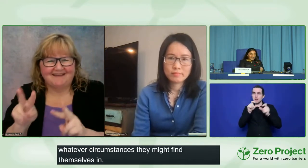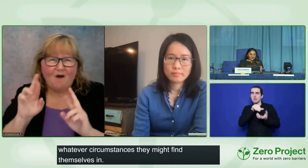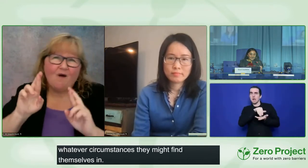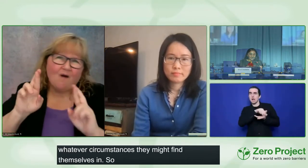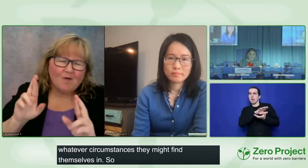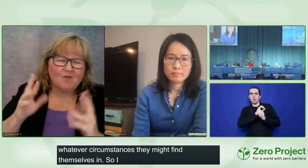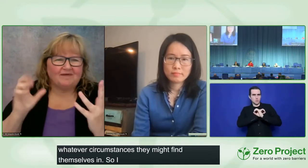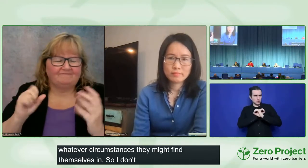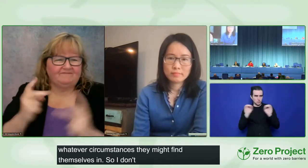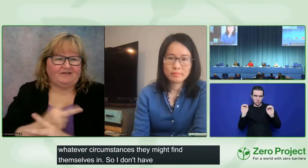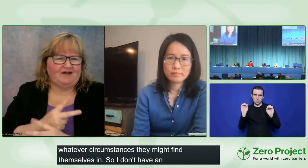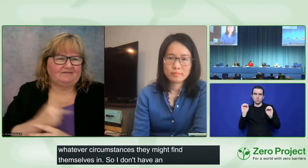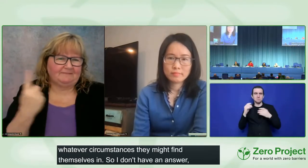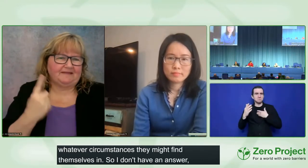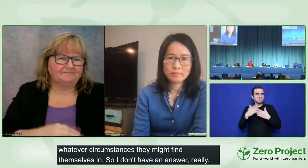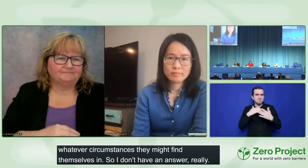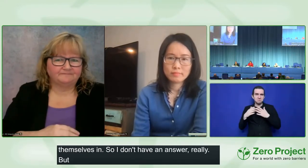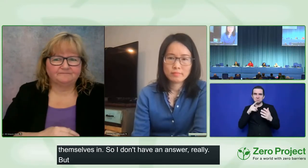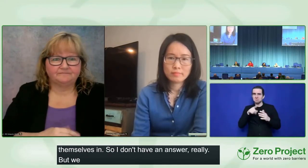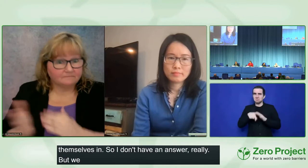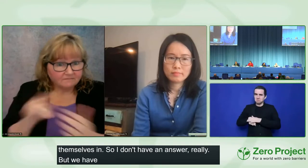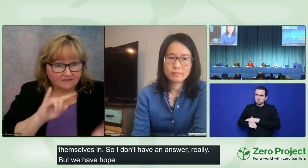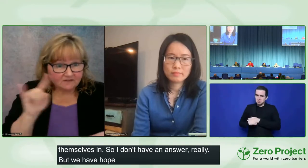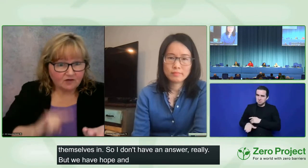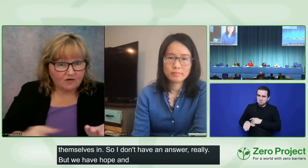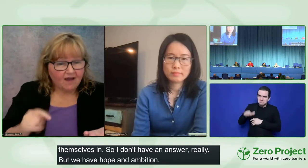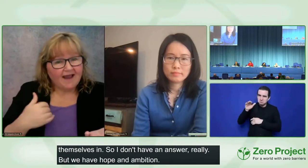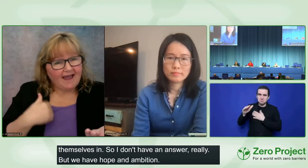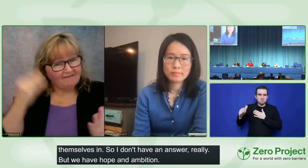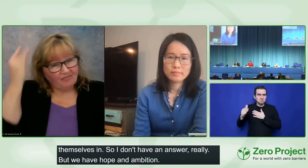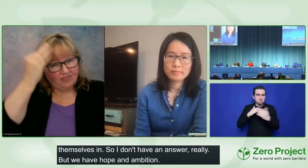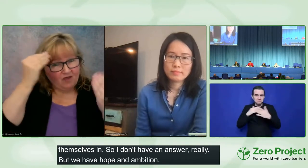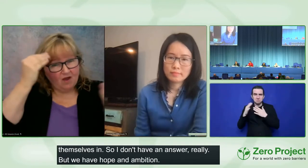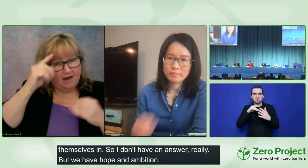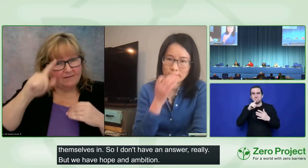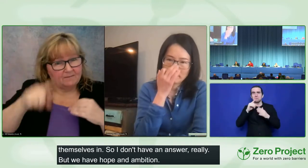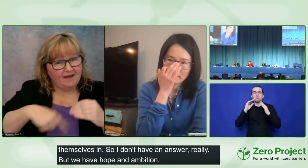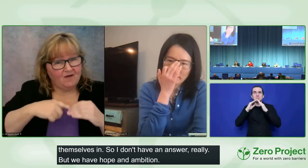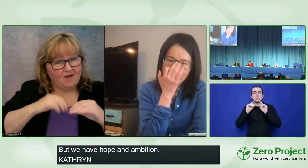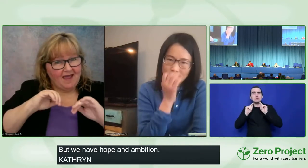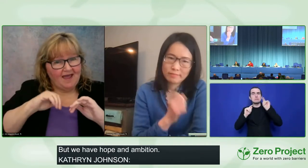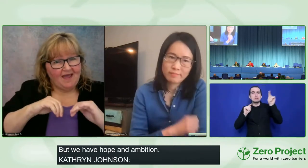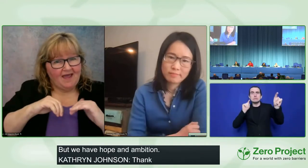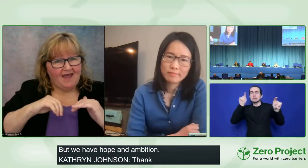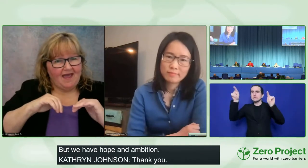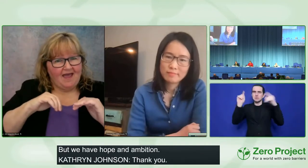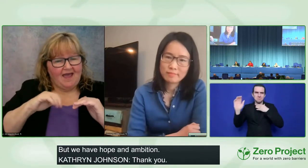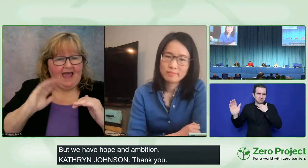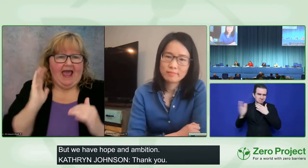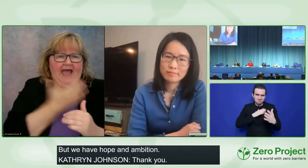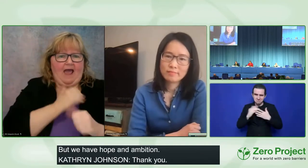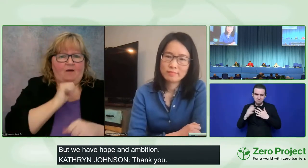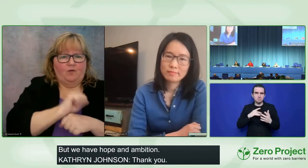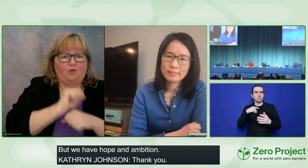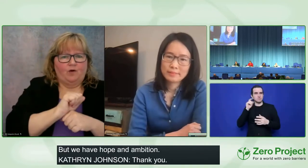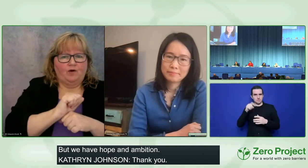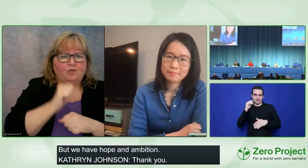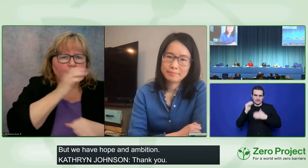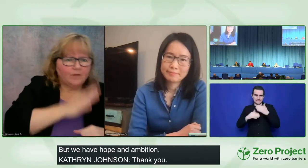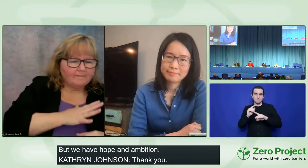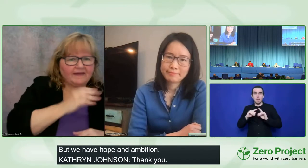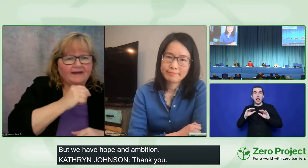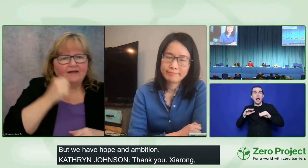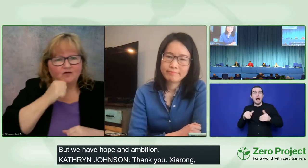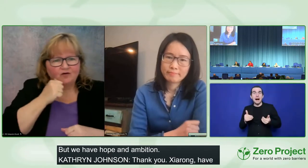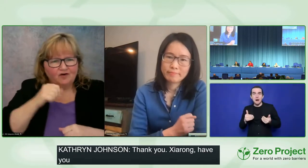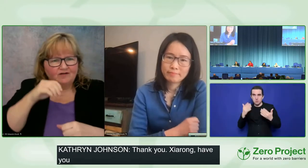Thank you. Xiaorong, have you given some thought too in the collaborative work that we're doing about women and girls in rural China,